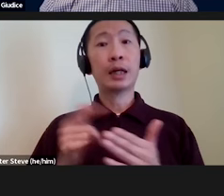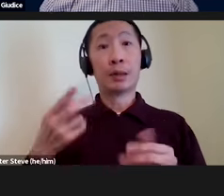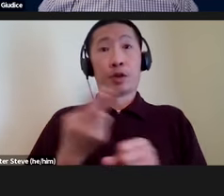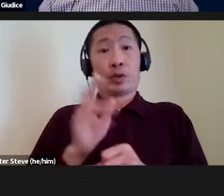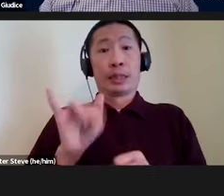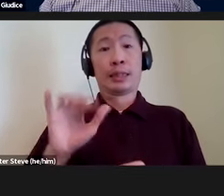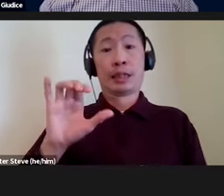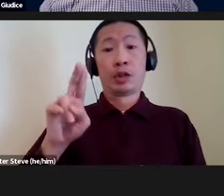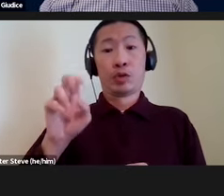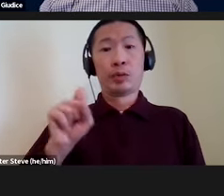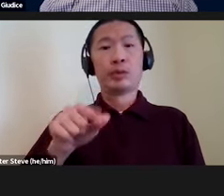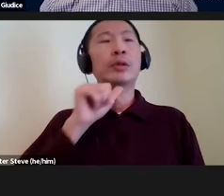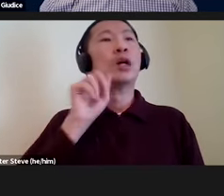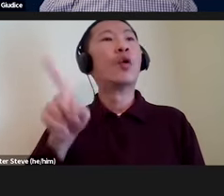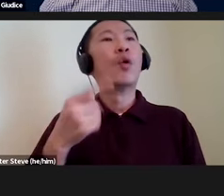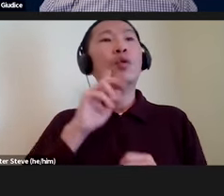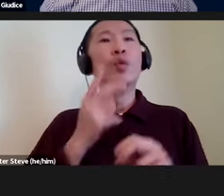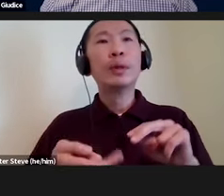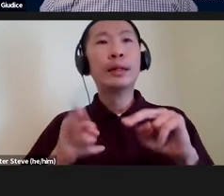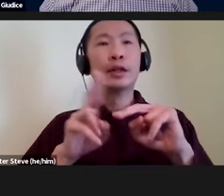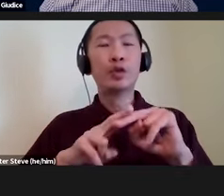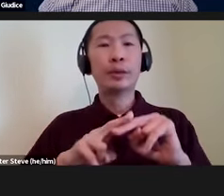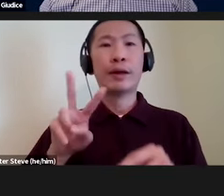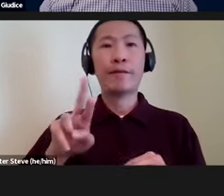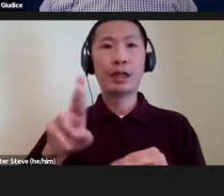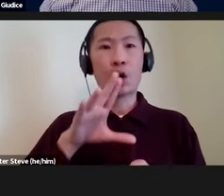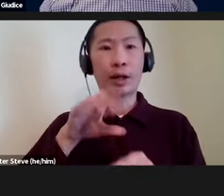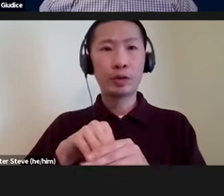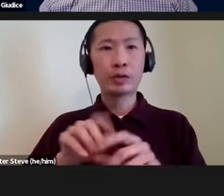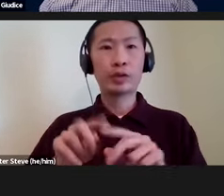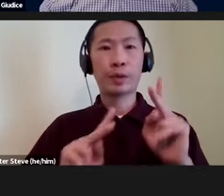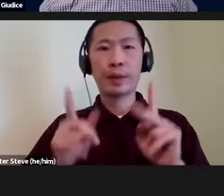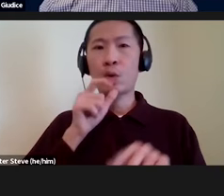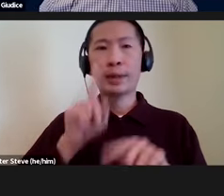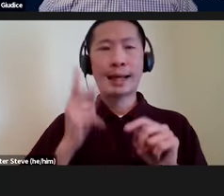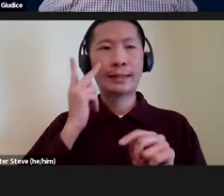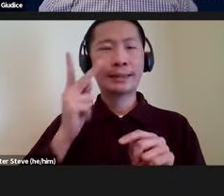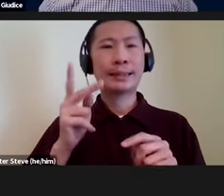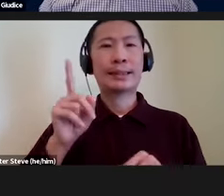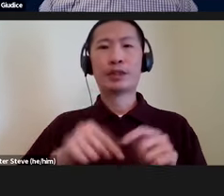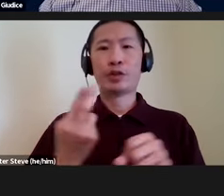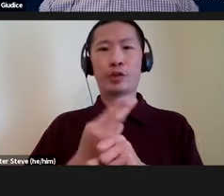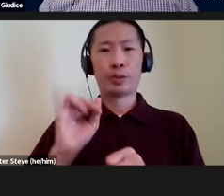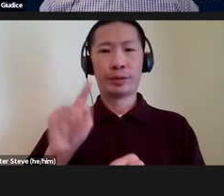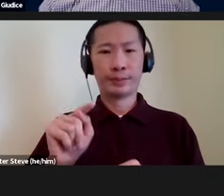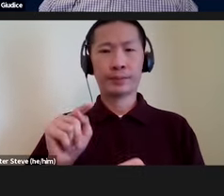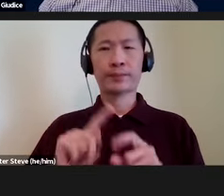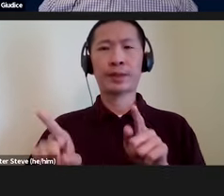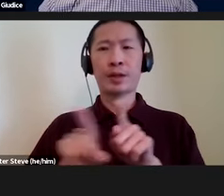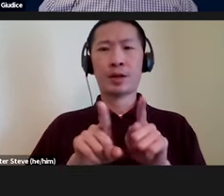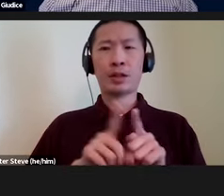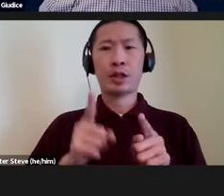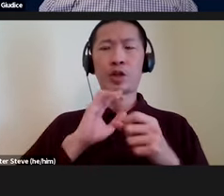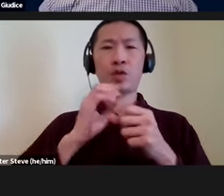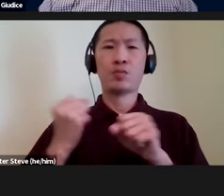these cues, you're not only going to increase VR inclusion to people who can't see and otherwise couldn't use it, but you're also going to